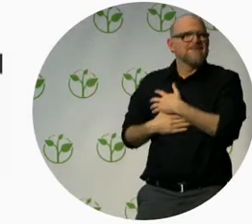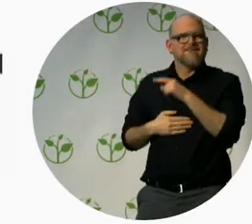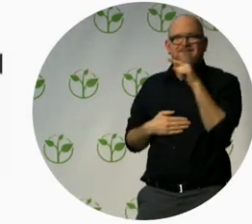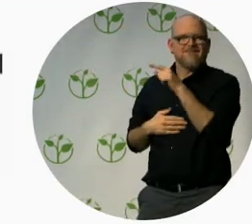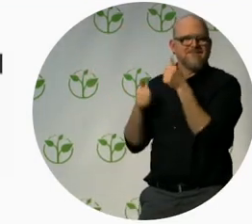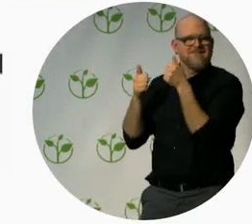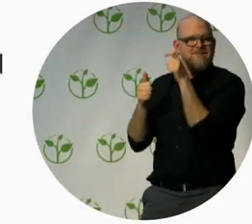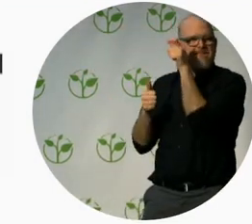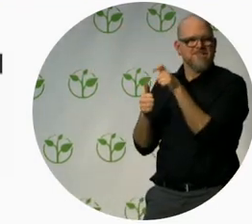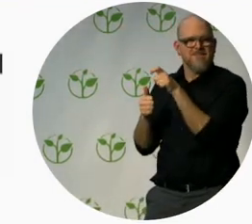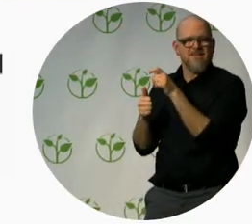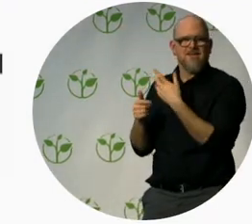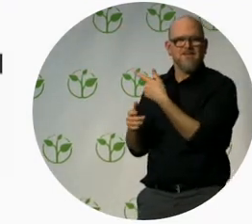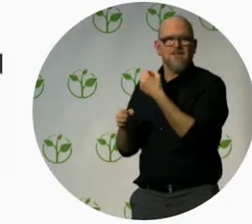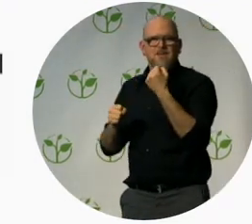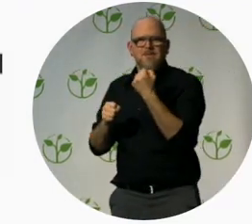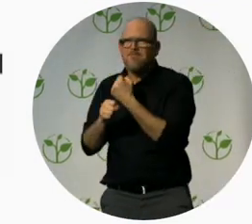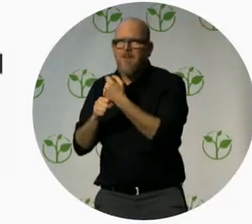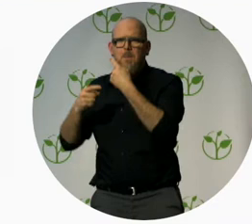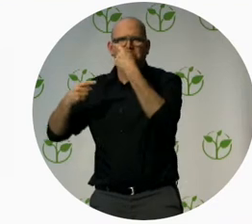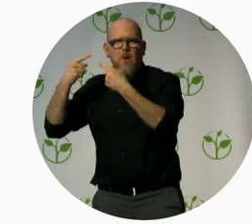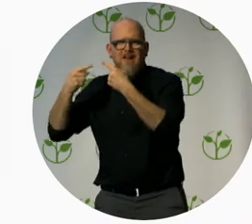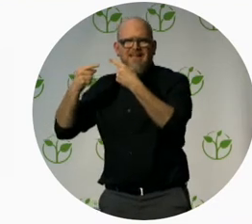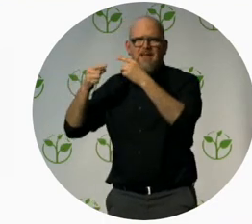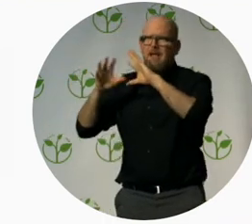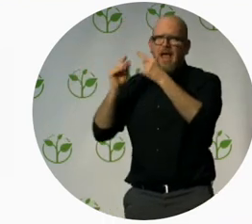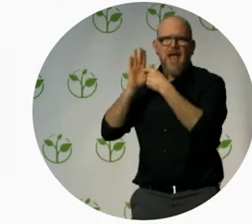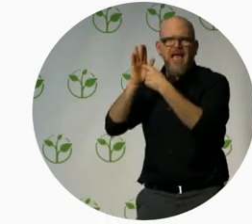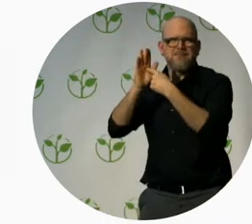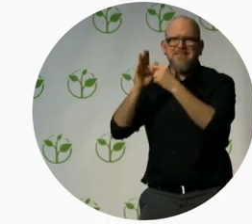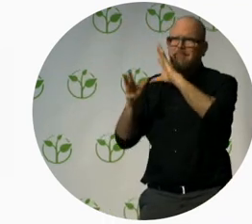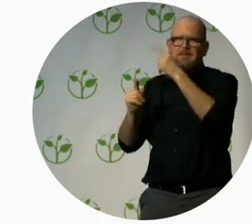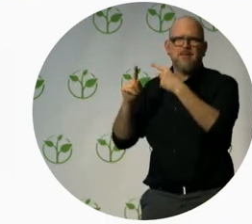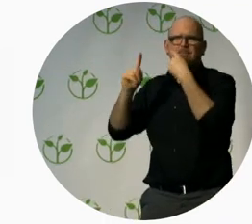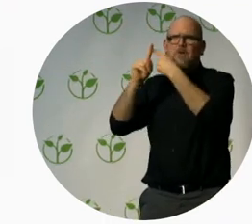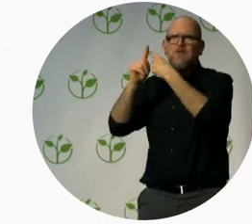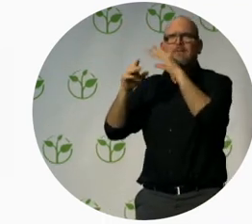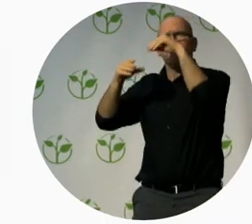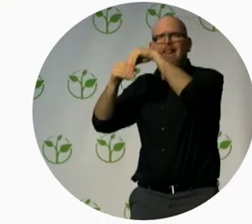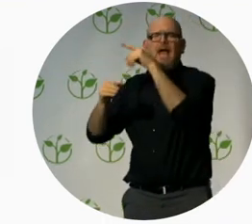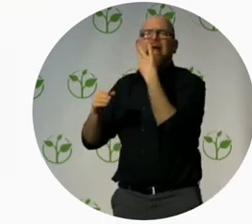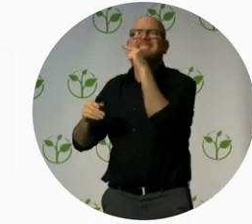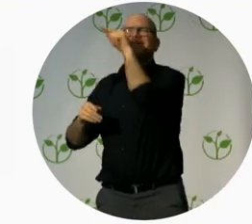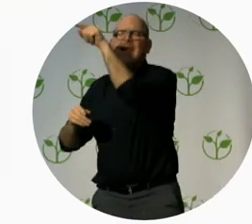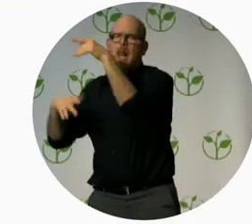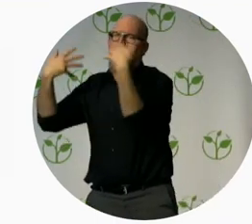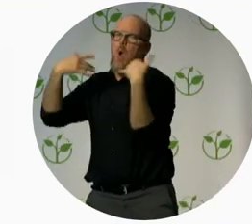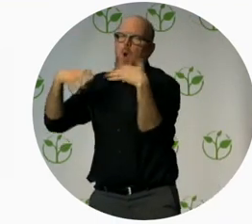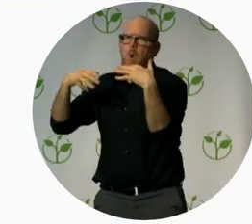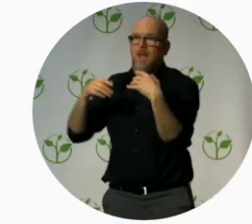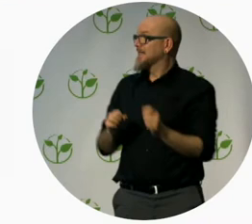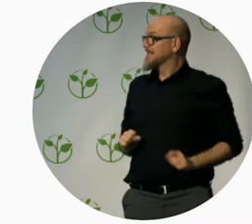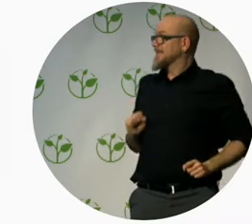practices and policies. And so, we've had a huge amount of our Israeli colleagues around with us. But, key to all of that,